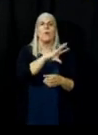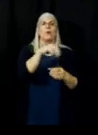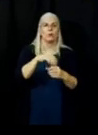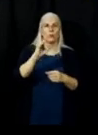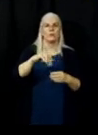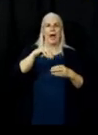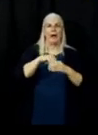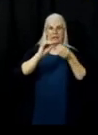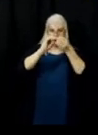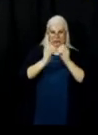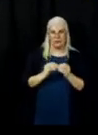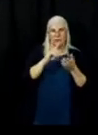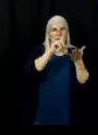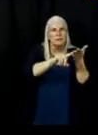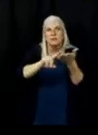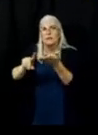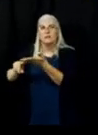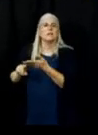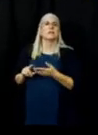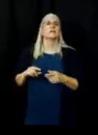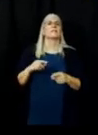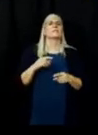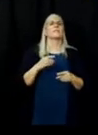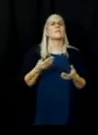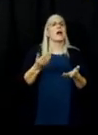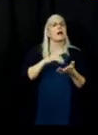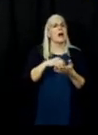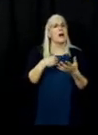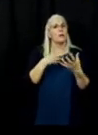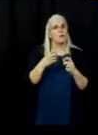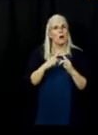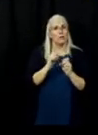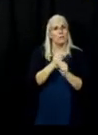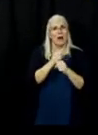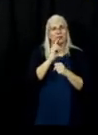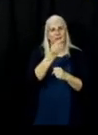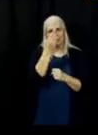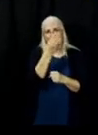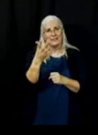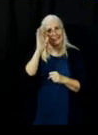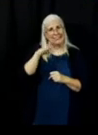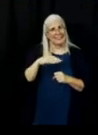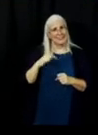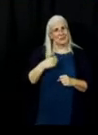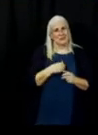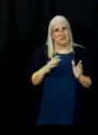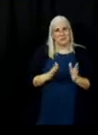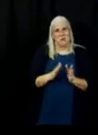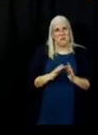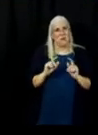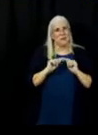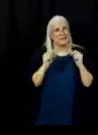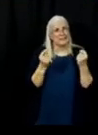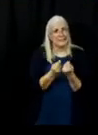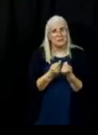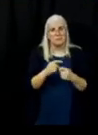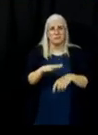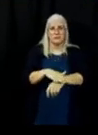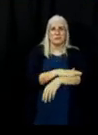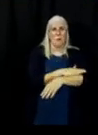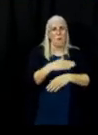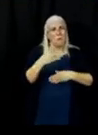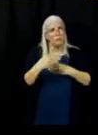Once again, understand that this is a very slow, systematic approach and when you look at the web application,